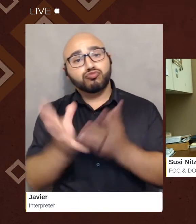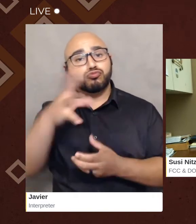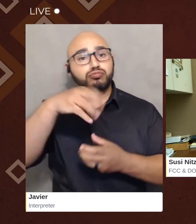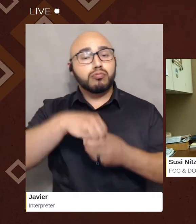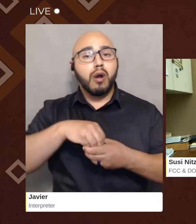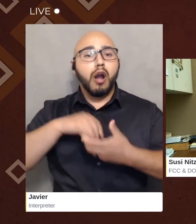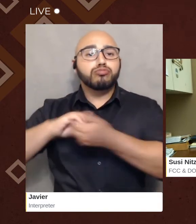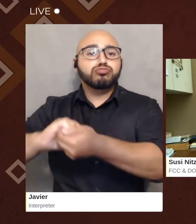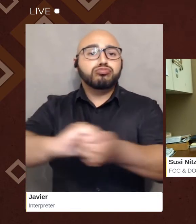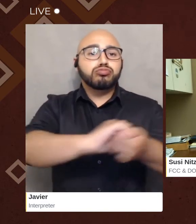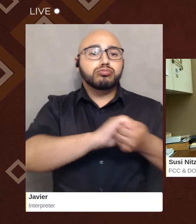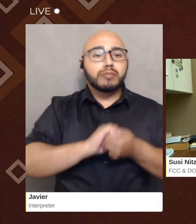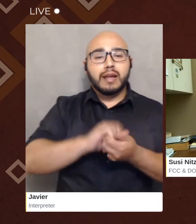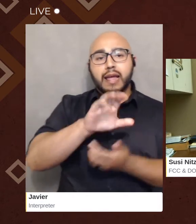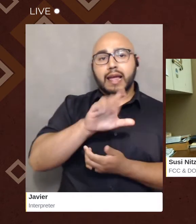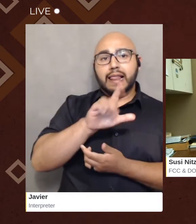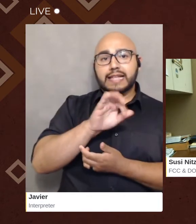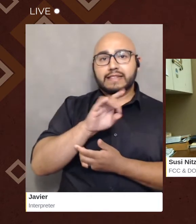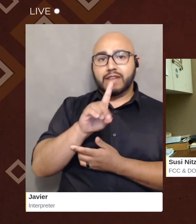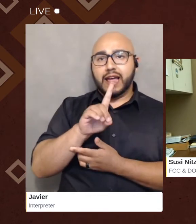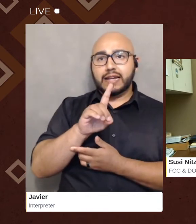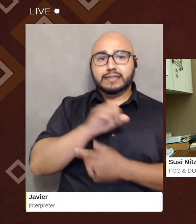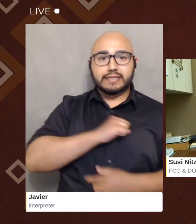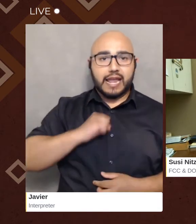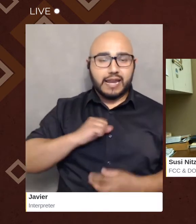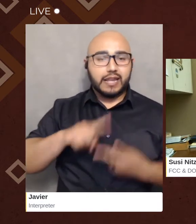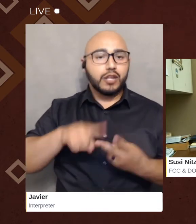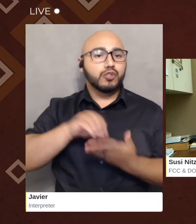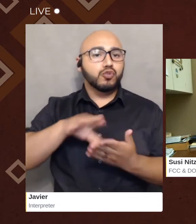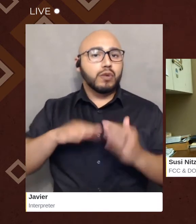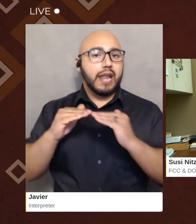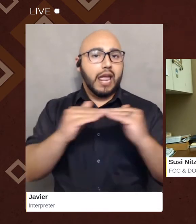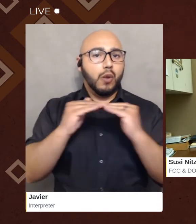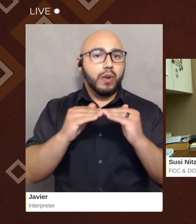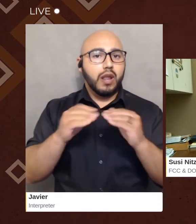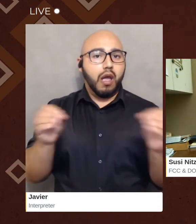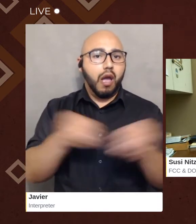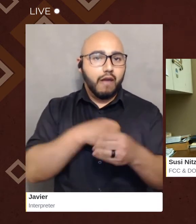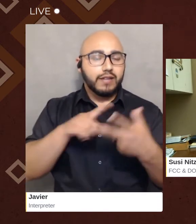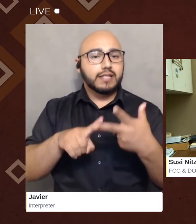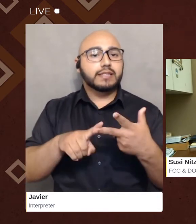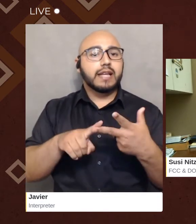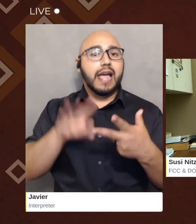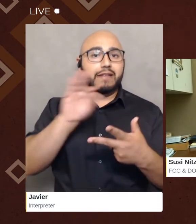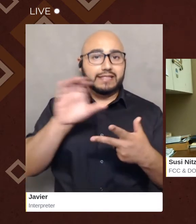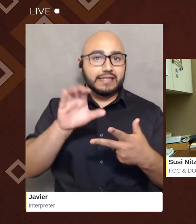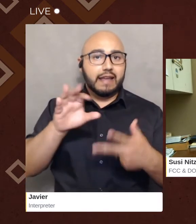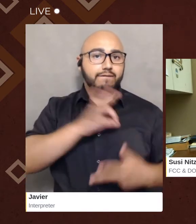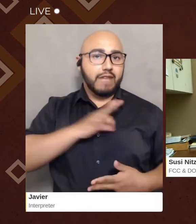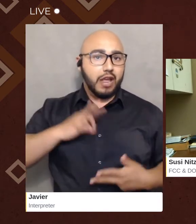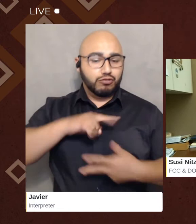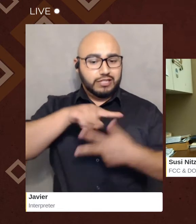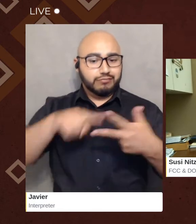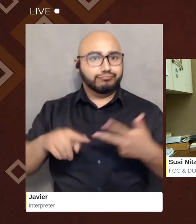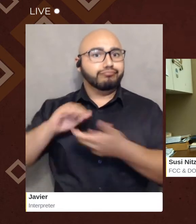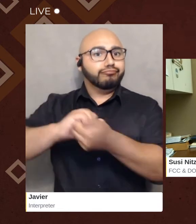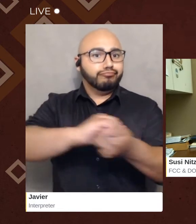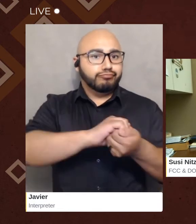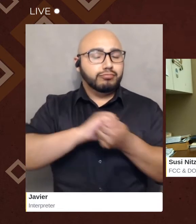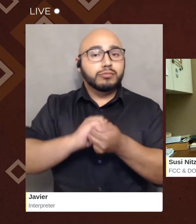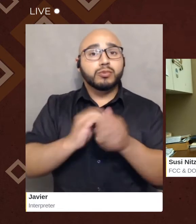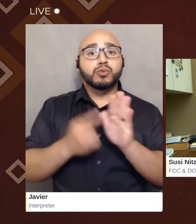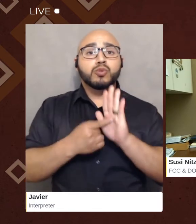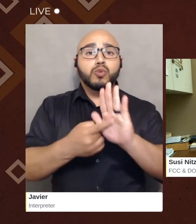between Classified Senate, our Student Equity Office, and Fresno City College faculty to demonstrate our